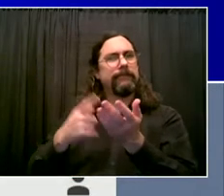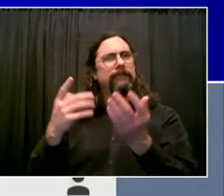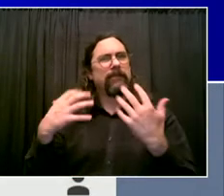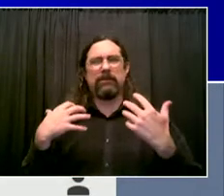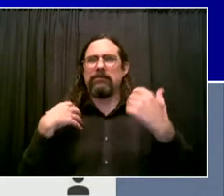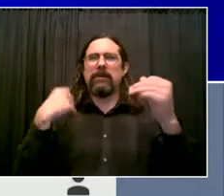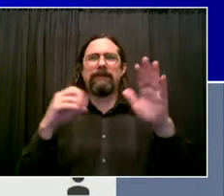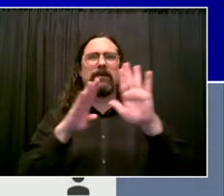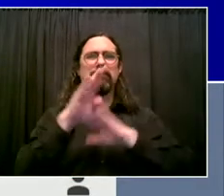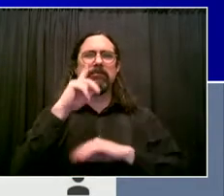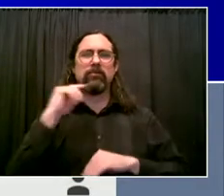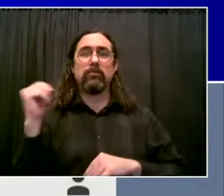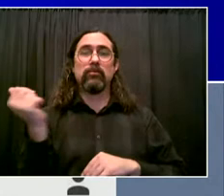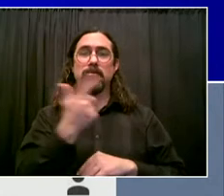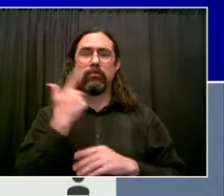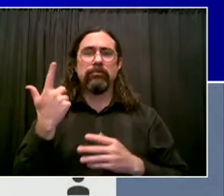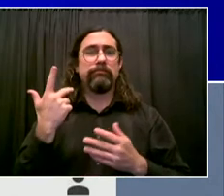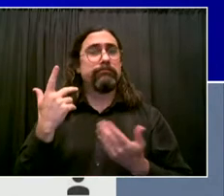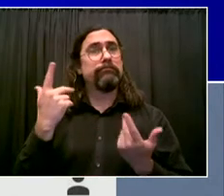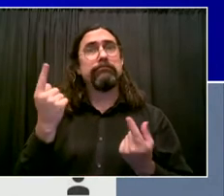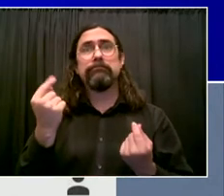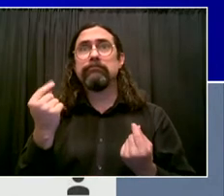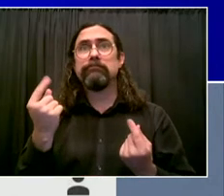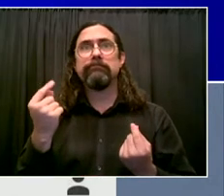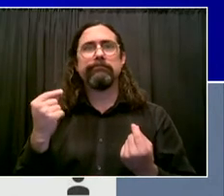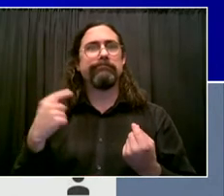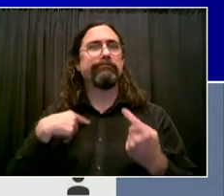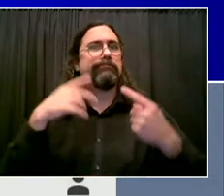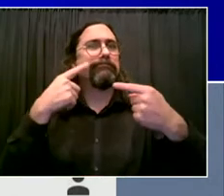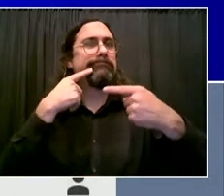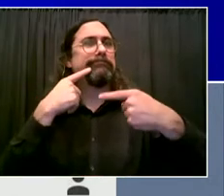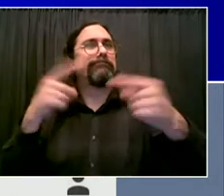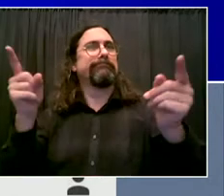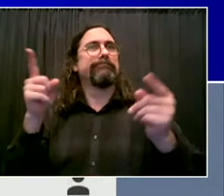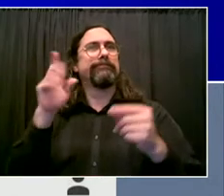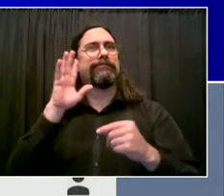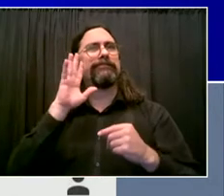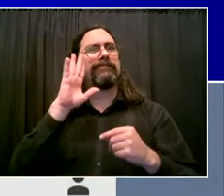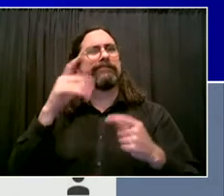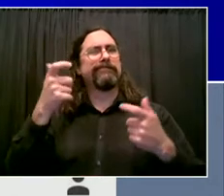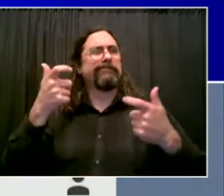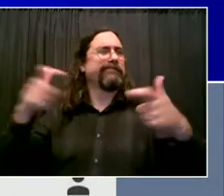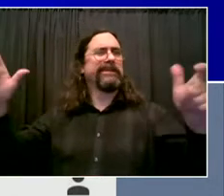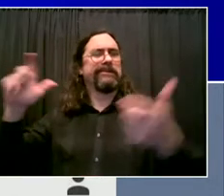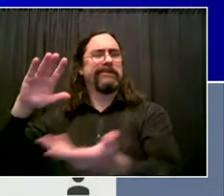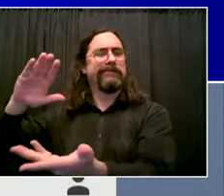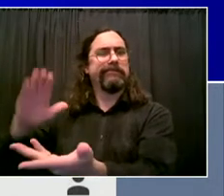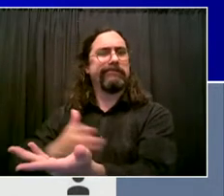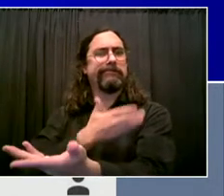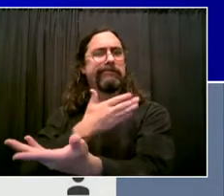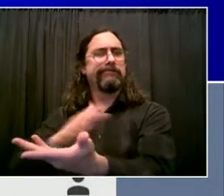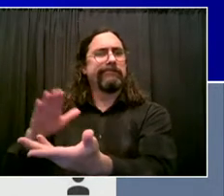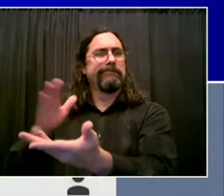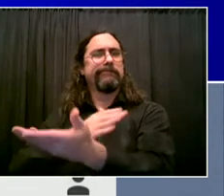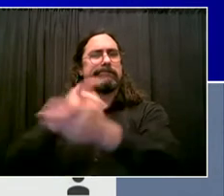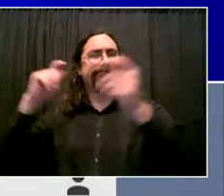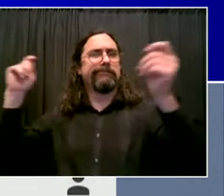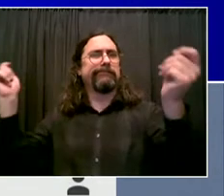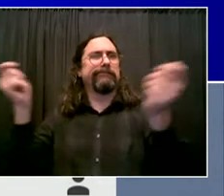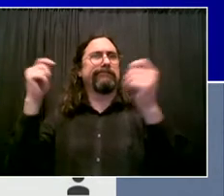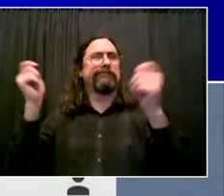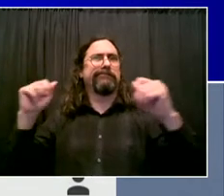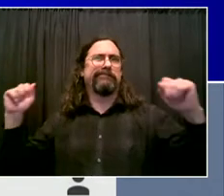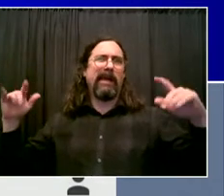celebration of New York City, a citywide moment to declare that New York City is back, a homecoming for New York City,